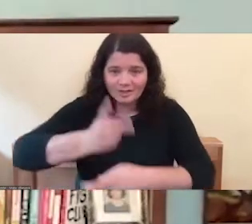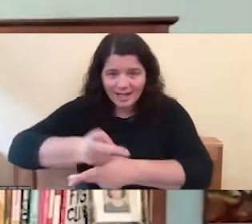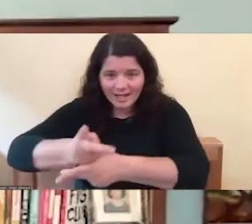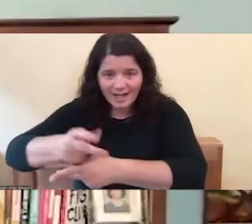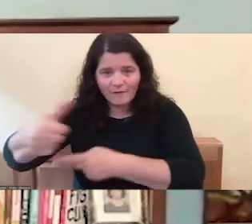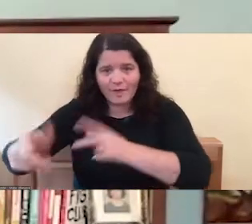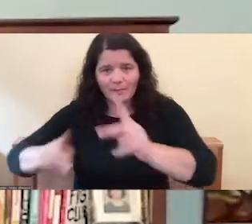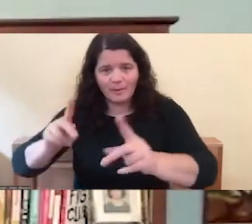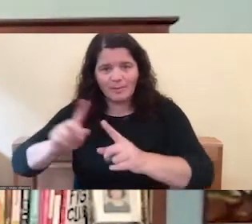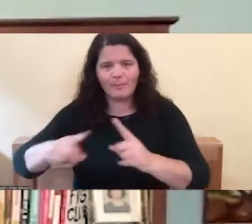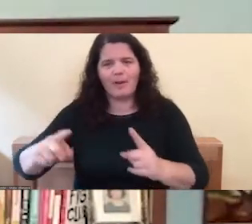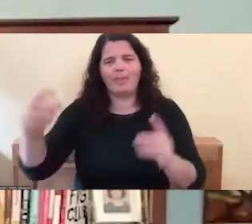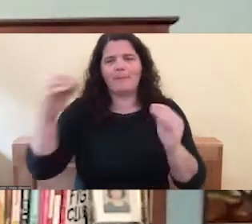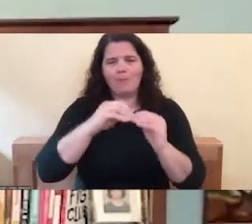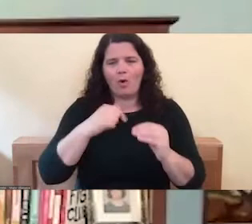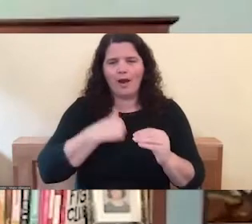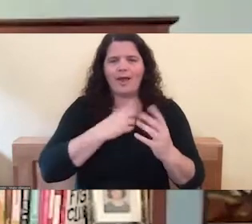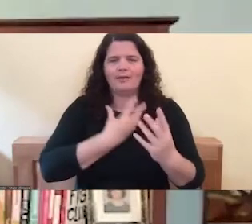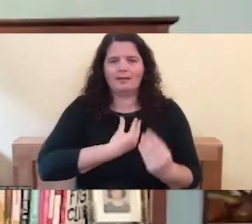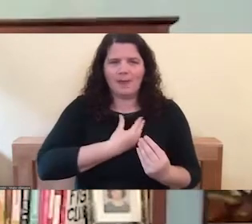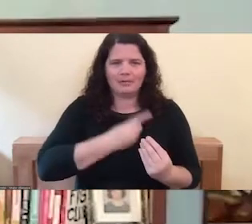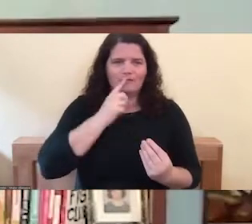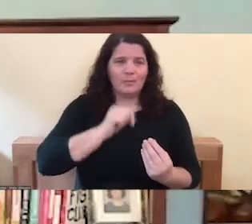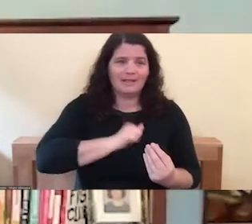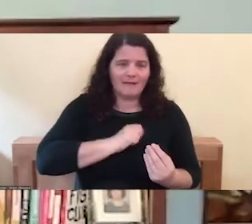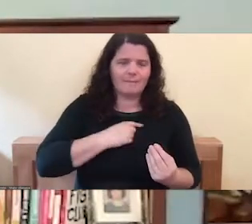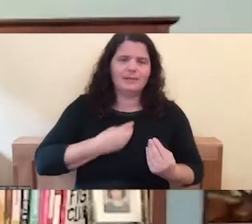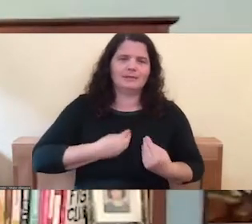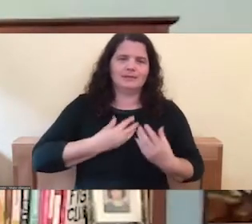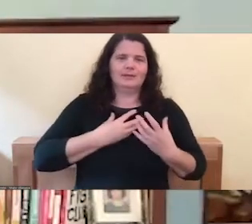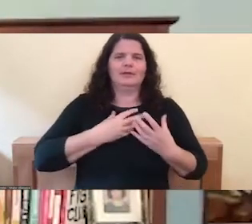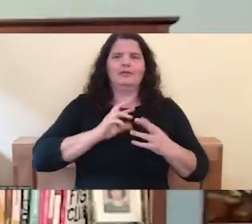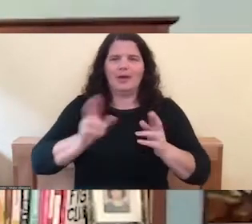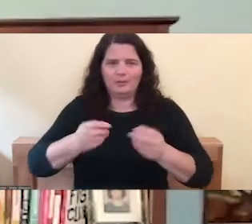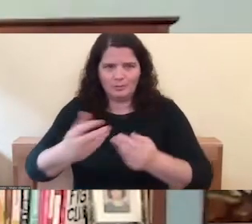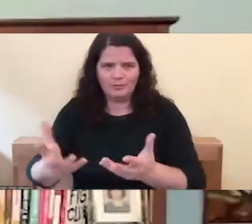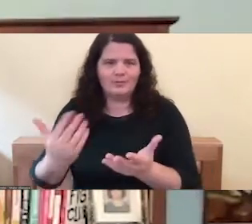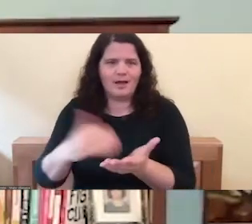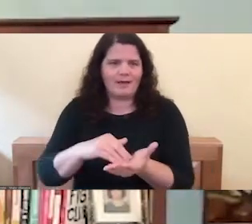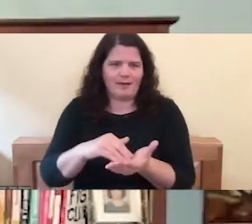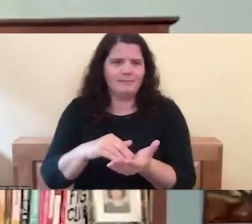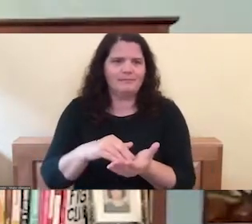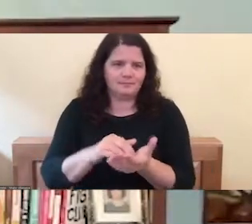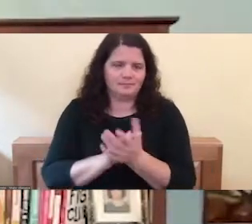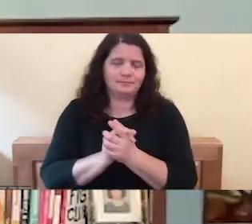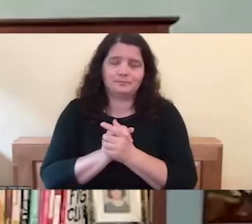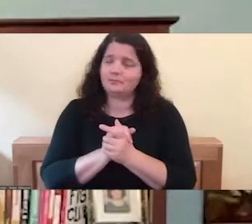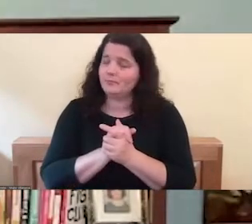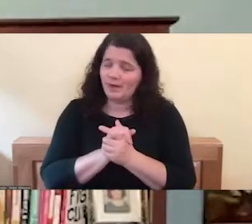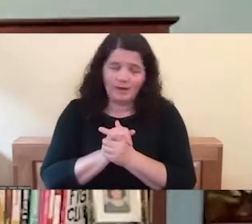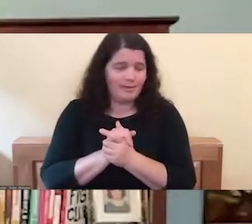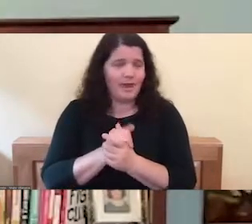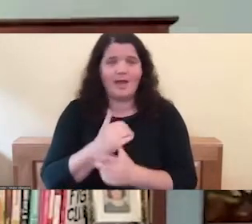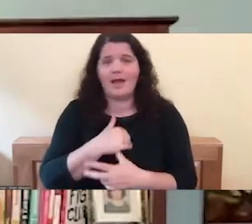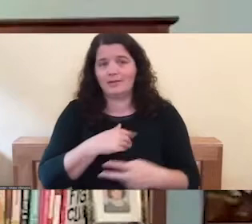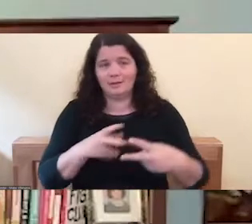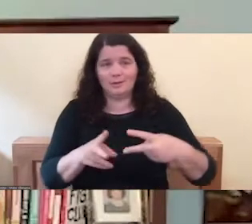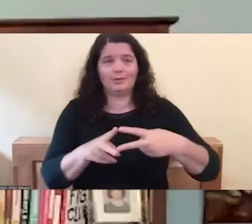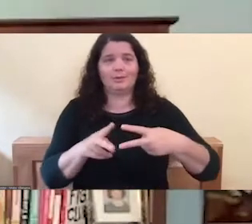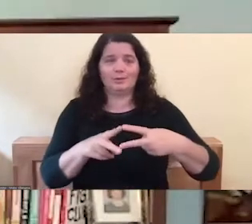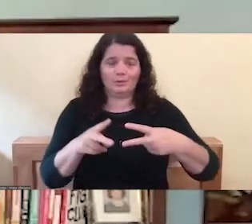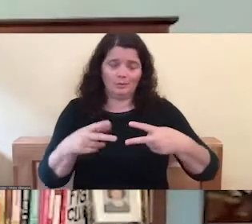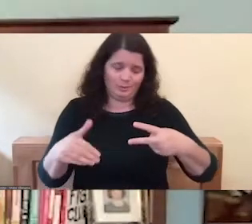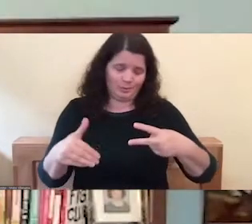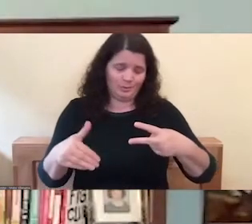replenish ourselves, and that means, and two things. One is radical love and